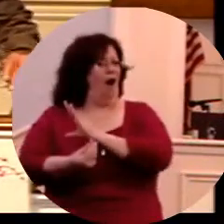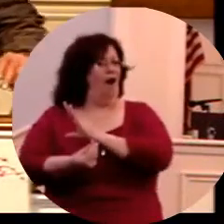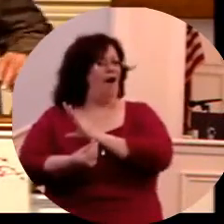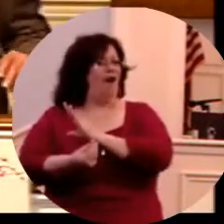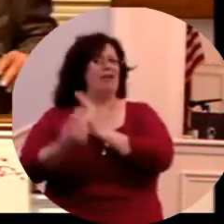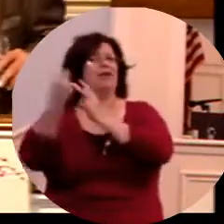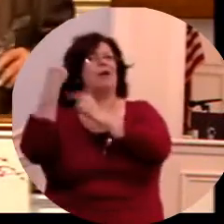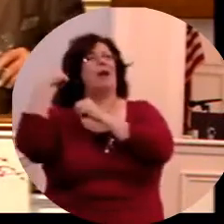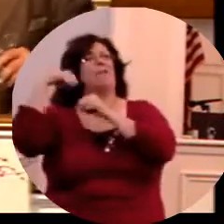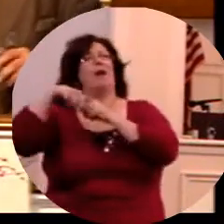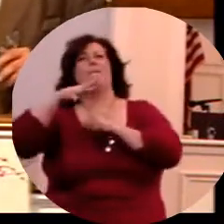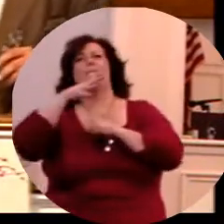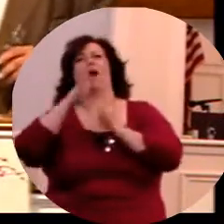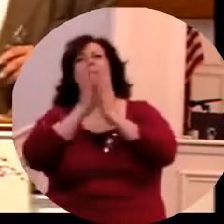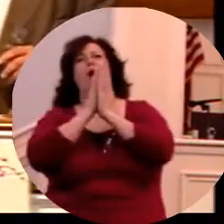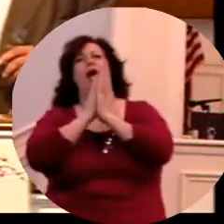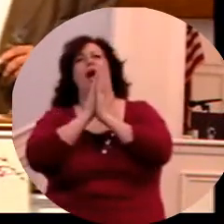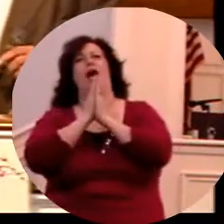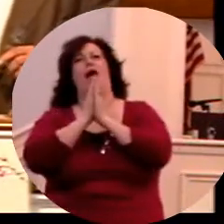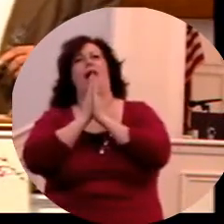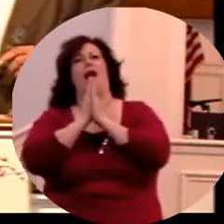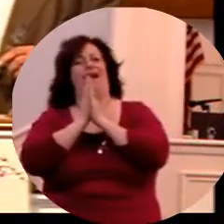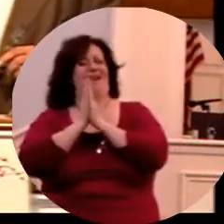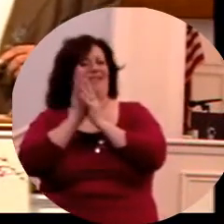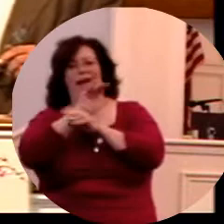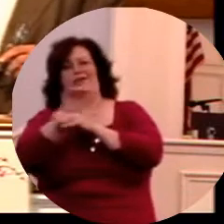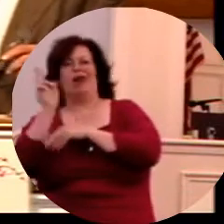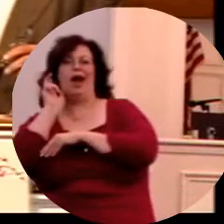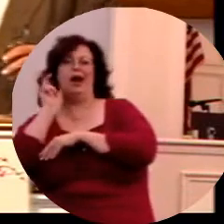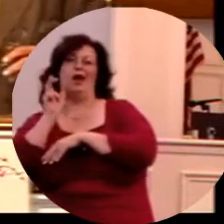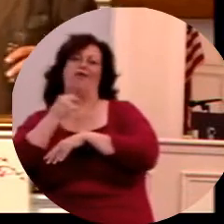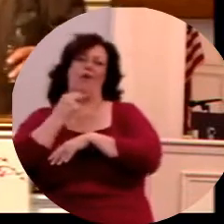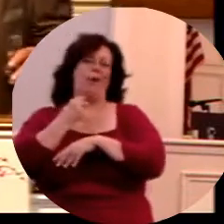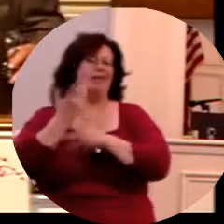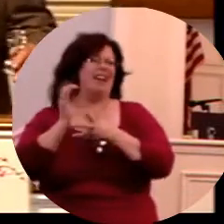You've seen that, do you? You know, I'm going tell you something,